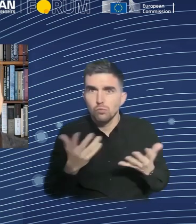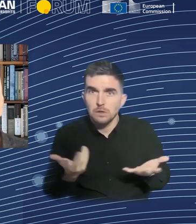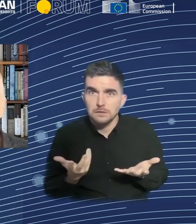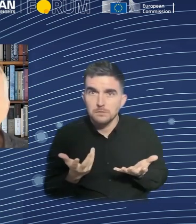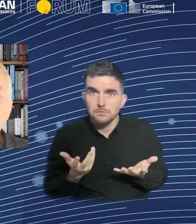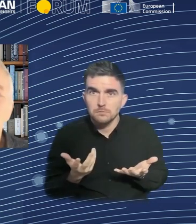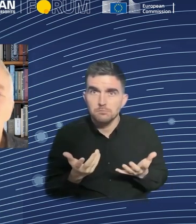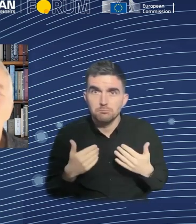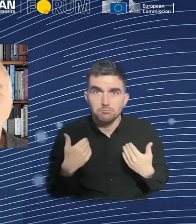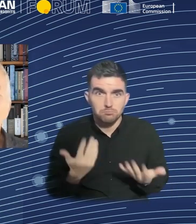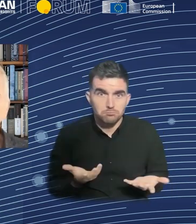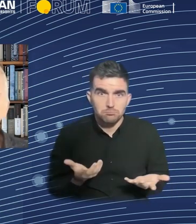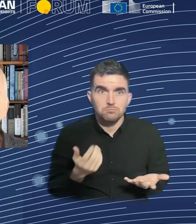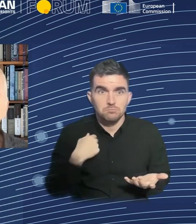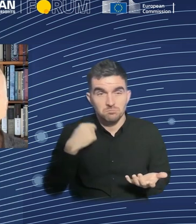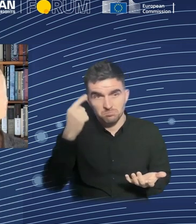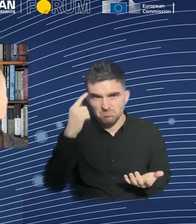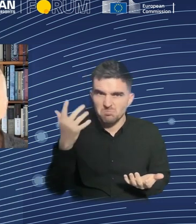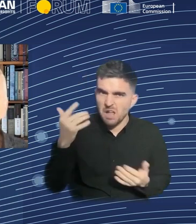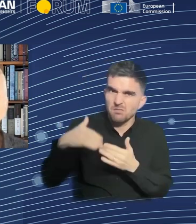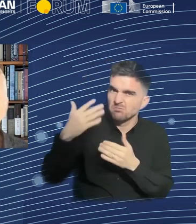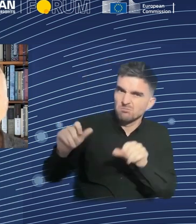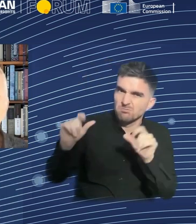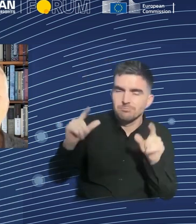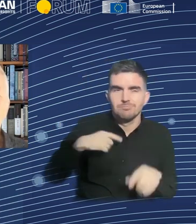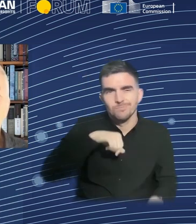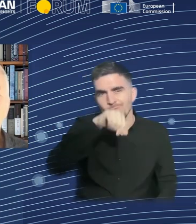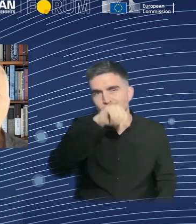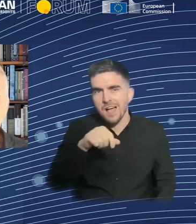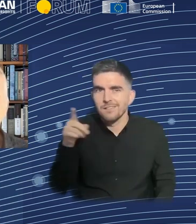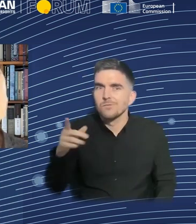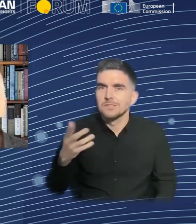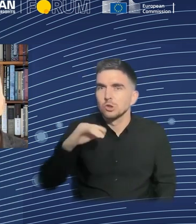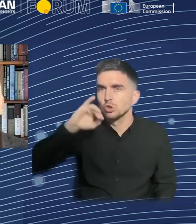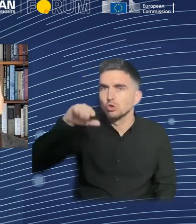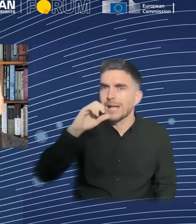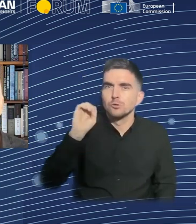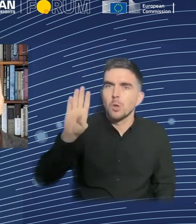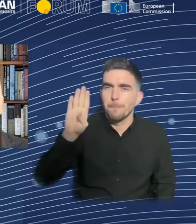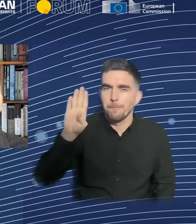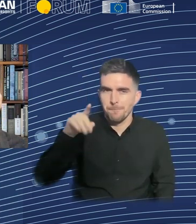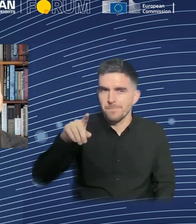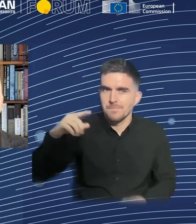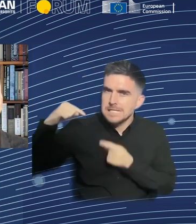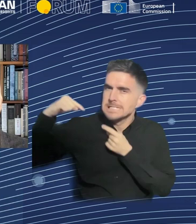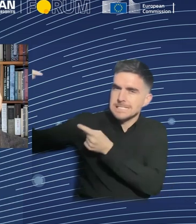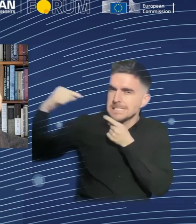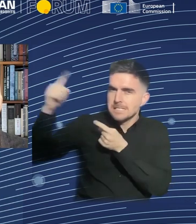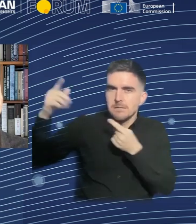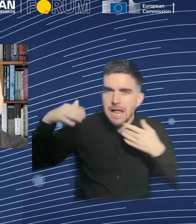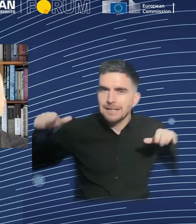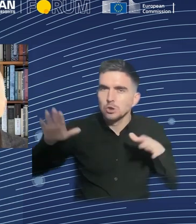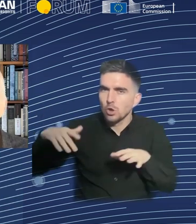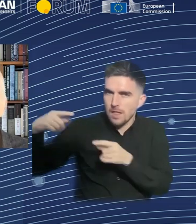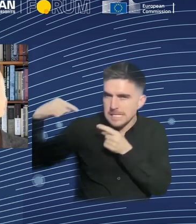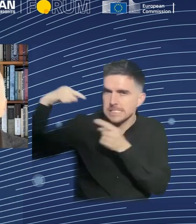angel. In particular, Rilke's poem about it called The Man Watching. Because he says, this is the original painting, by the way,